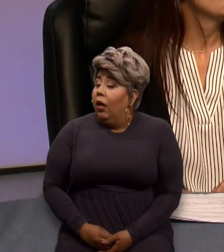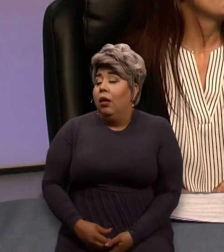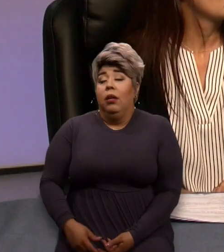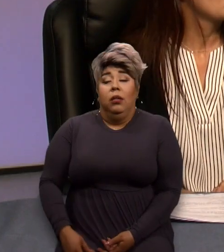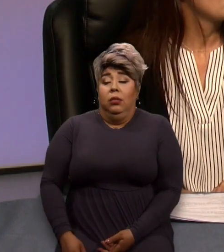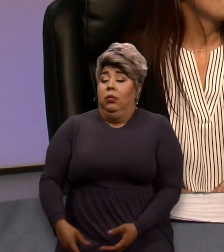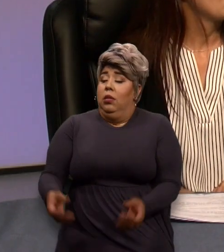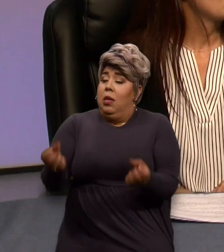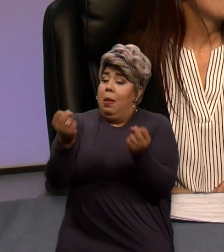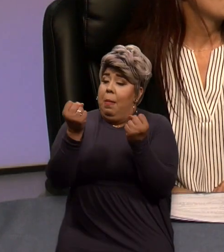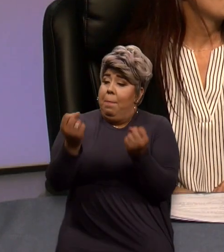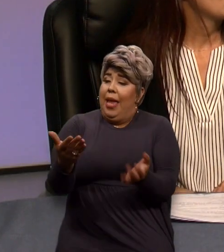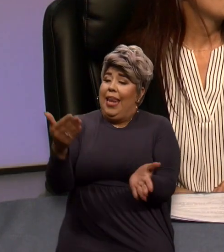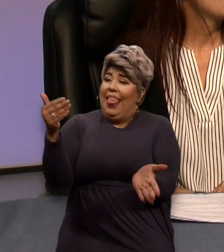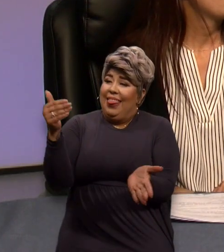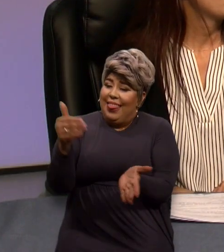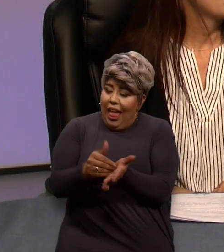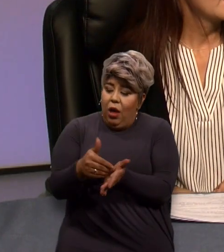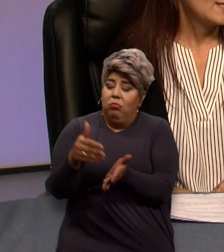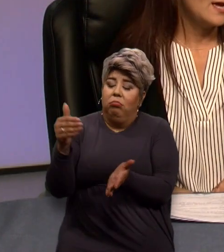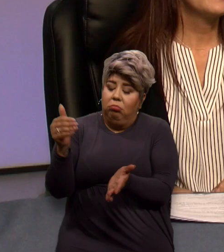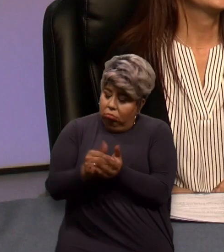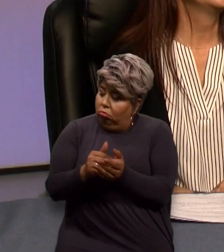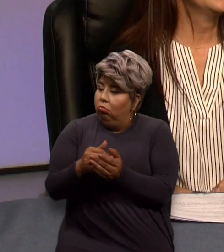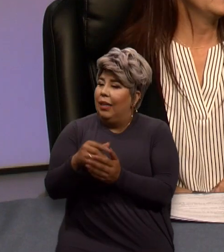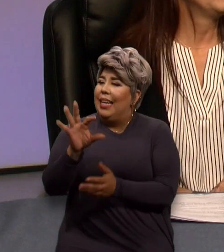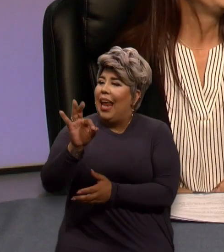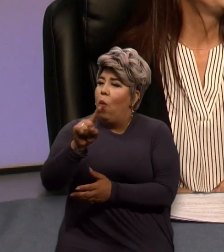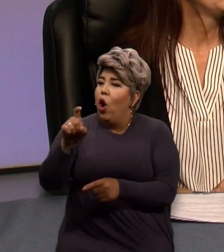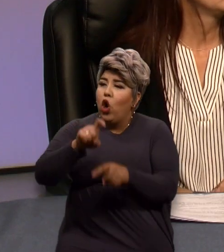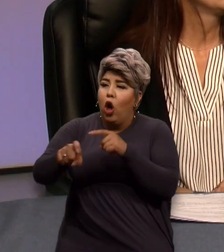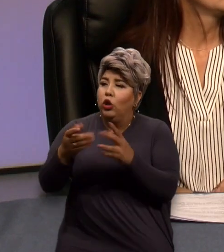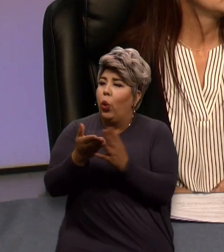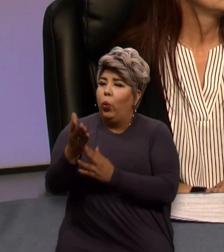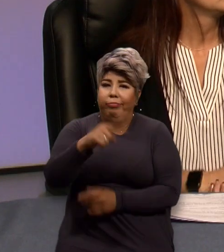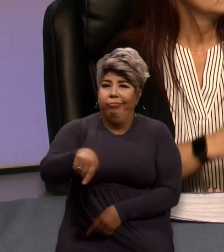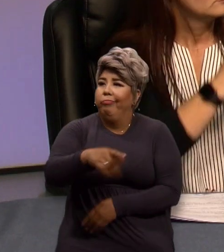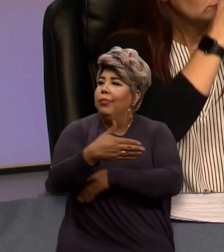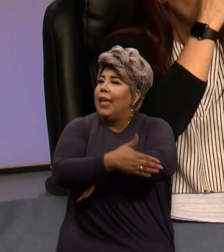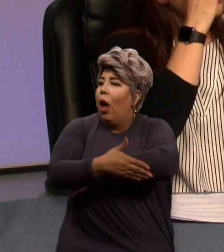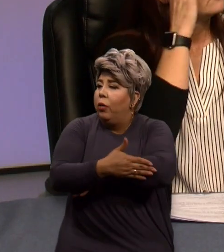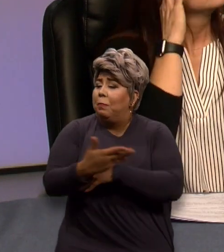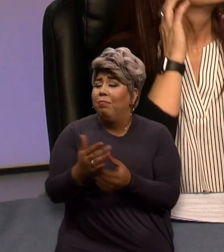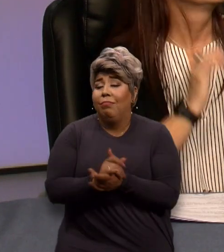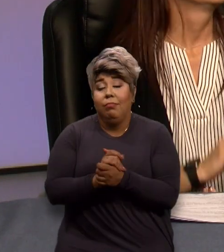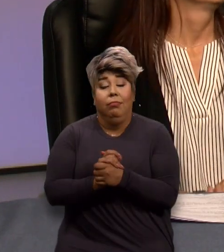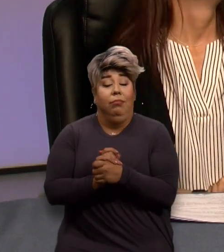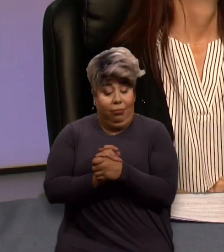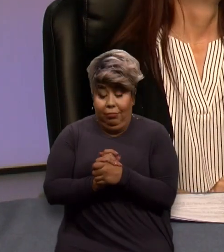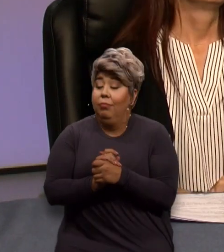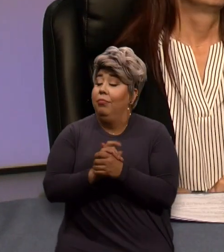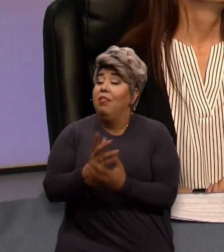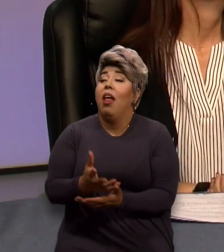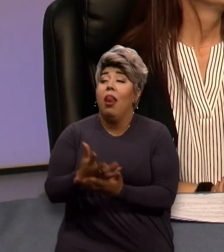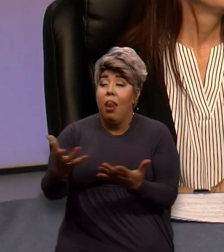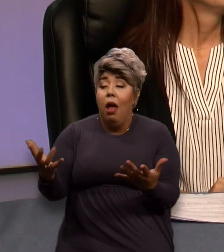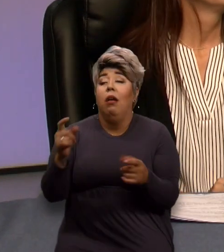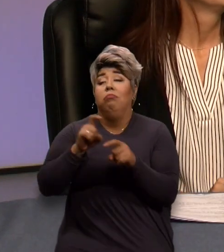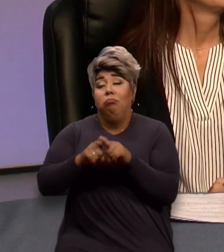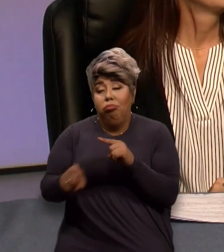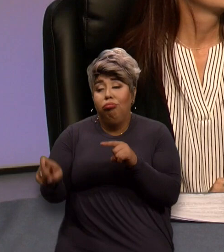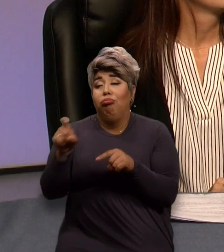thousands of 911 calls a year across the county, and that's a lot of calls, and you